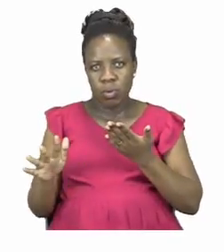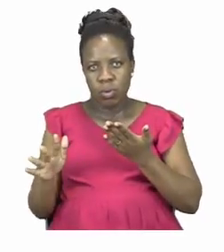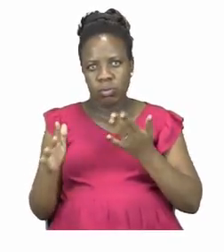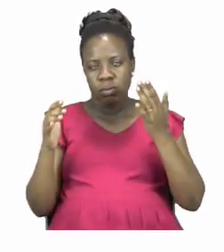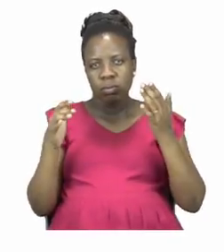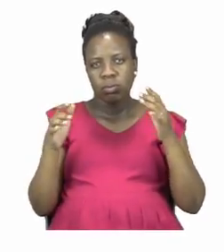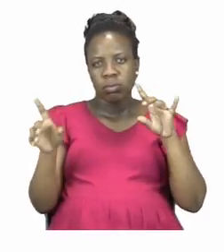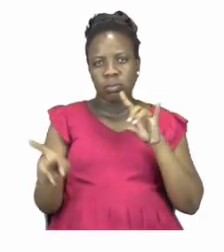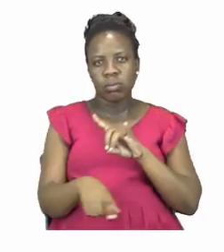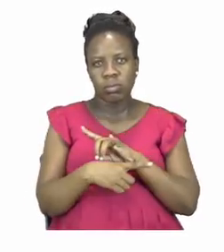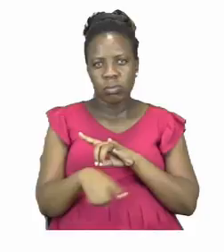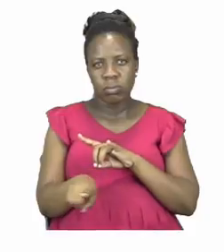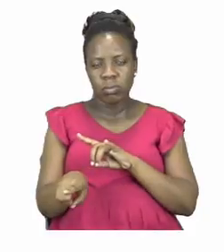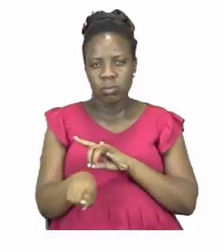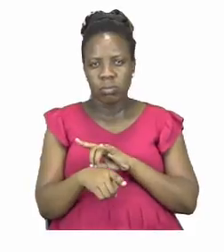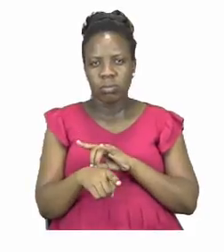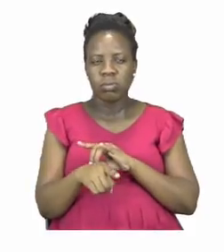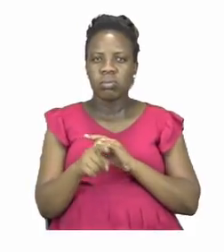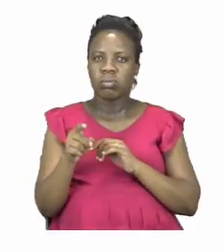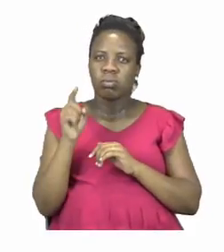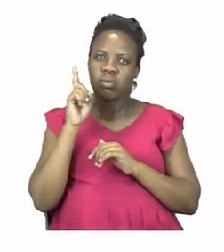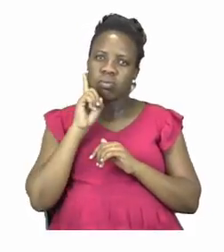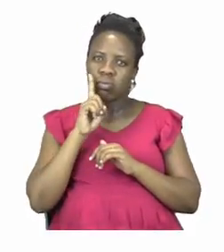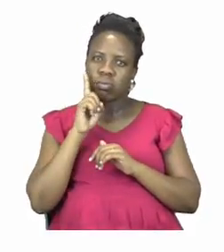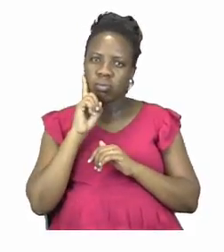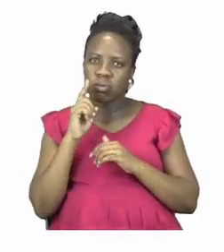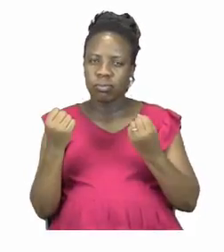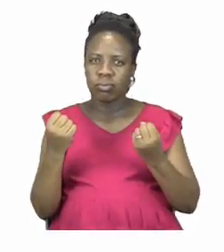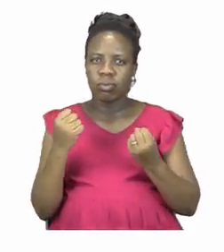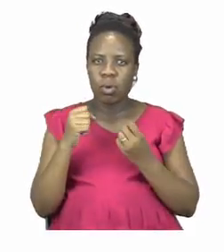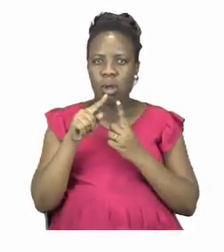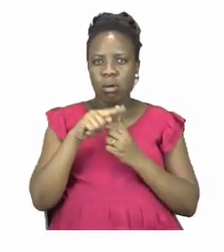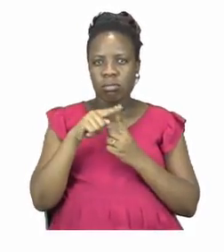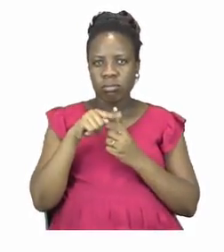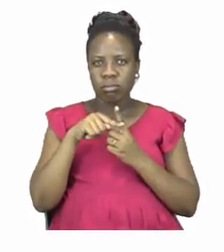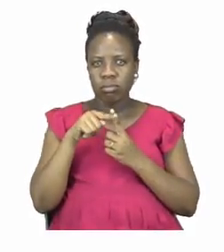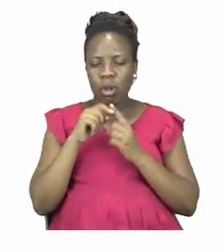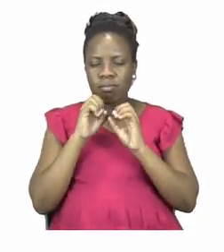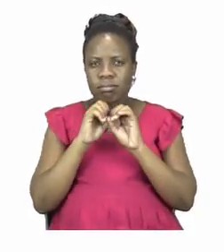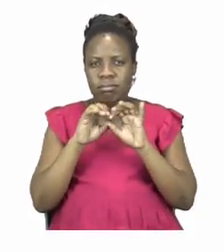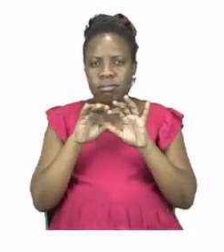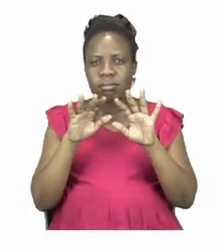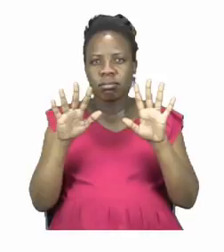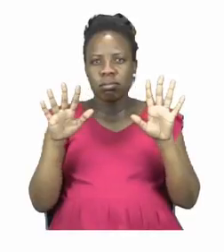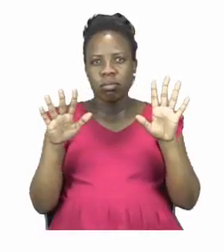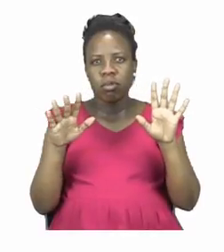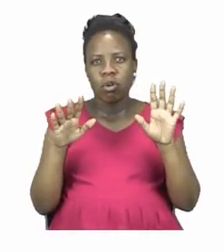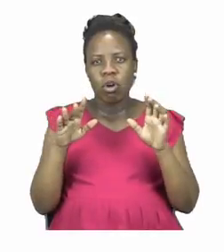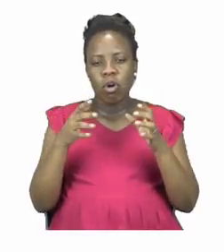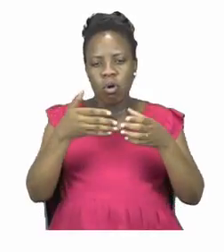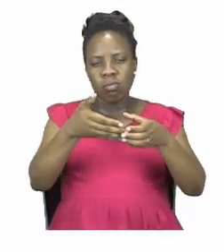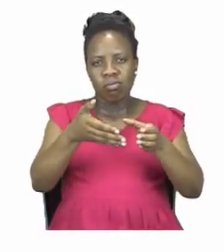water and environment. Now boys and girls you have to go ahead and find all